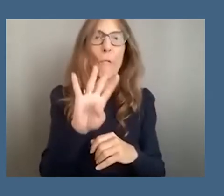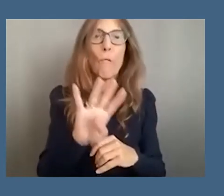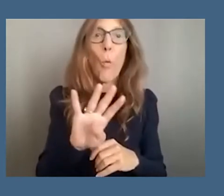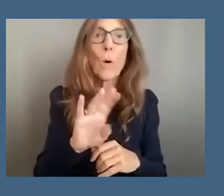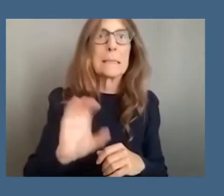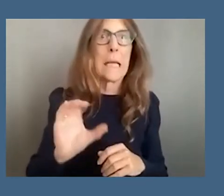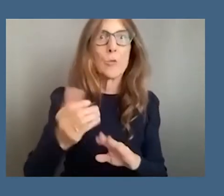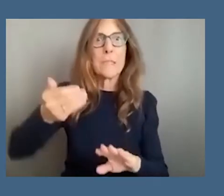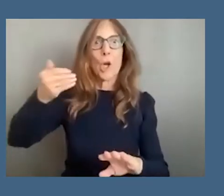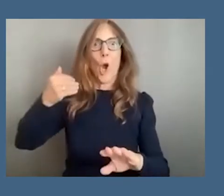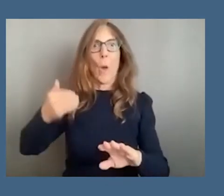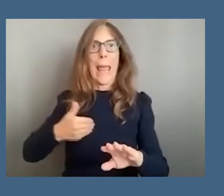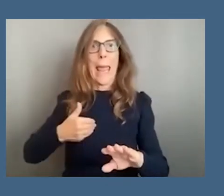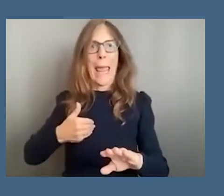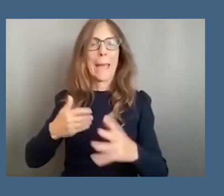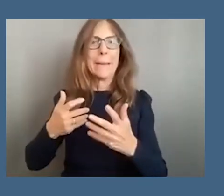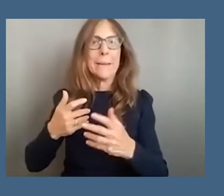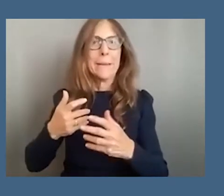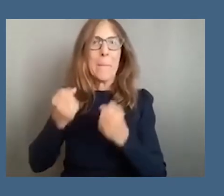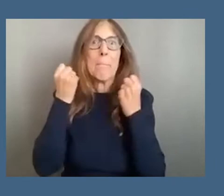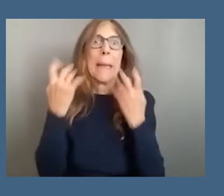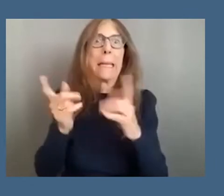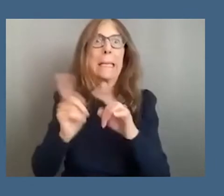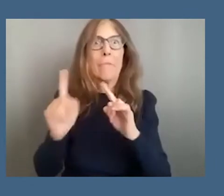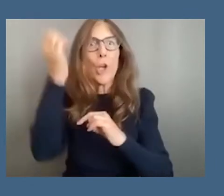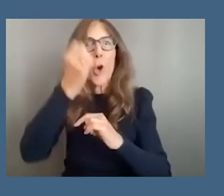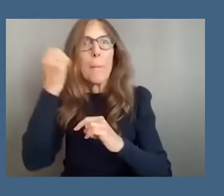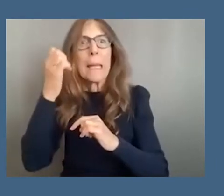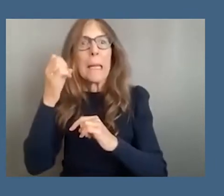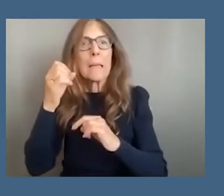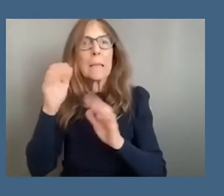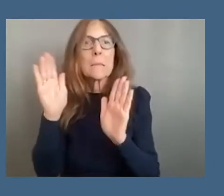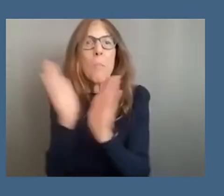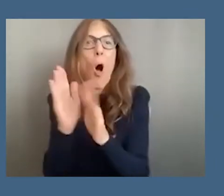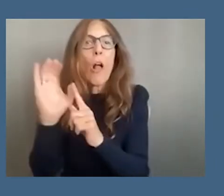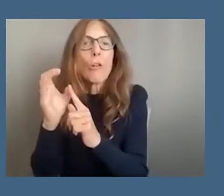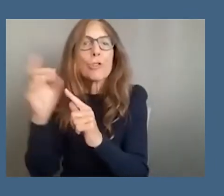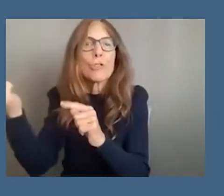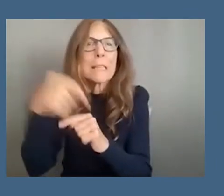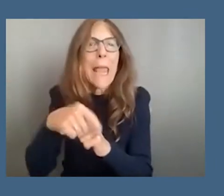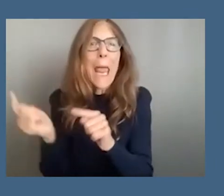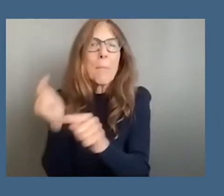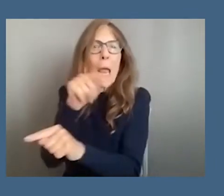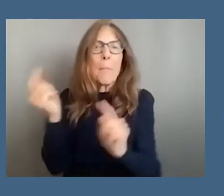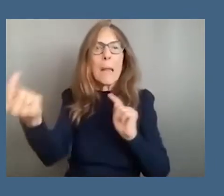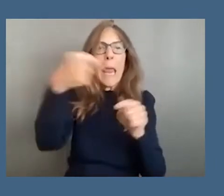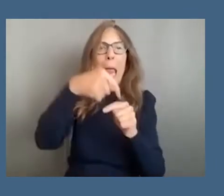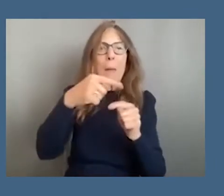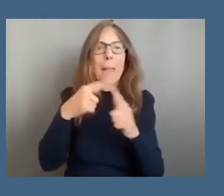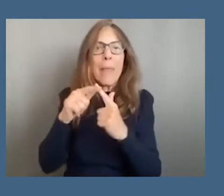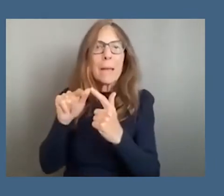multiple european subcultures coming in contact and often conflict with multiple indigenous ones